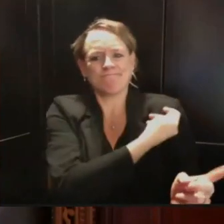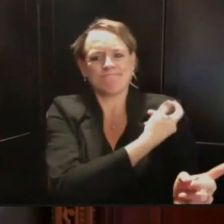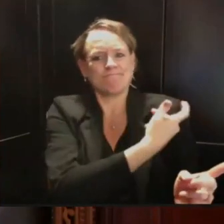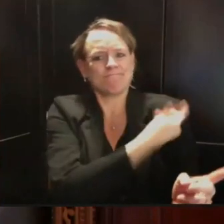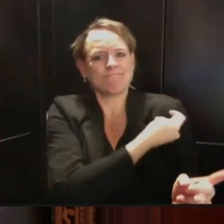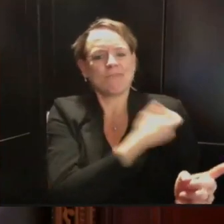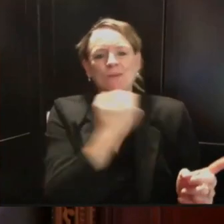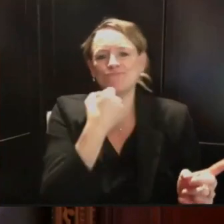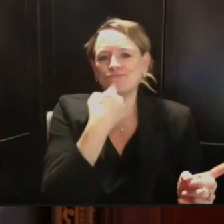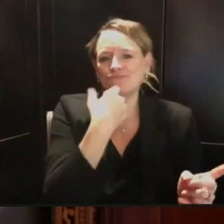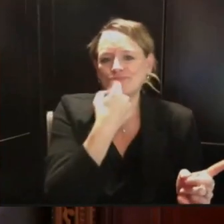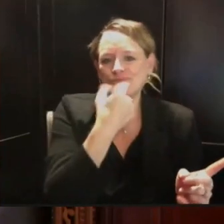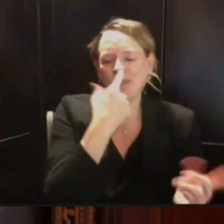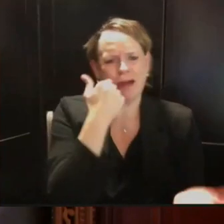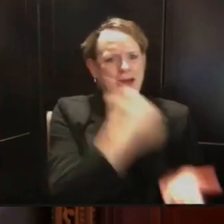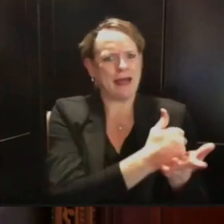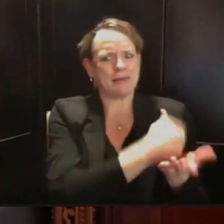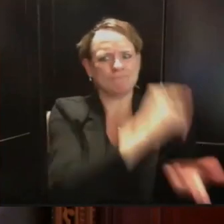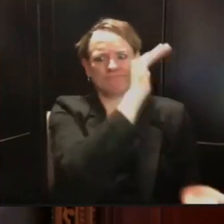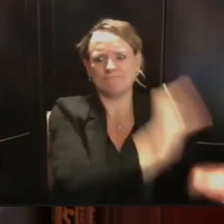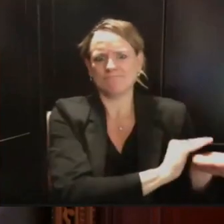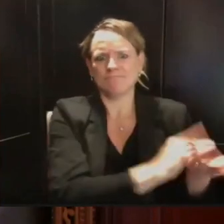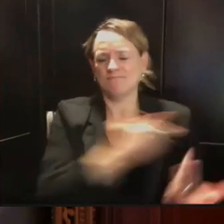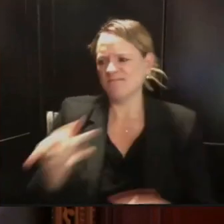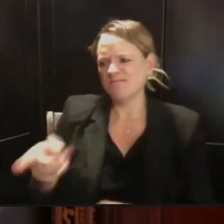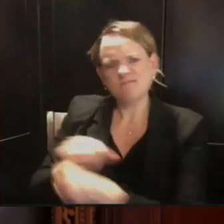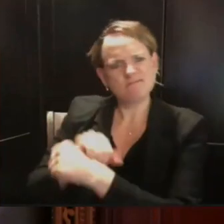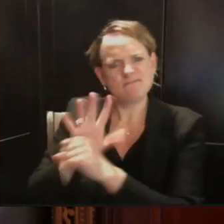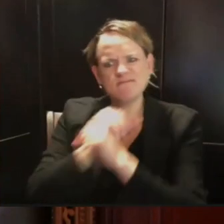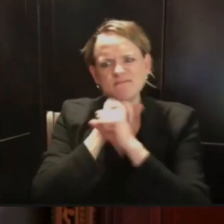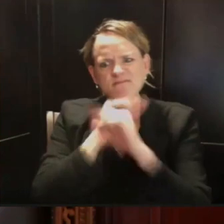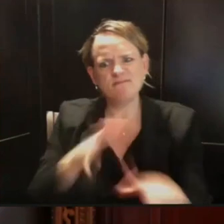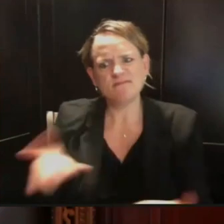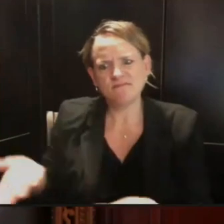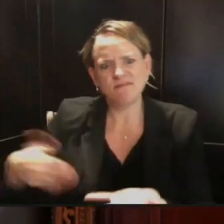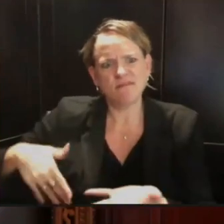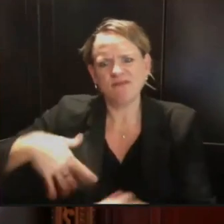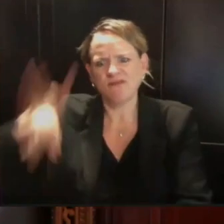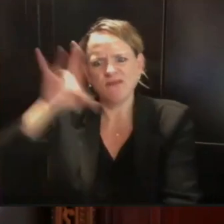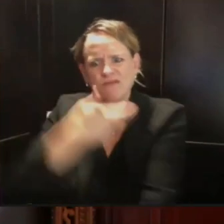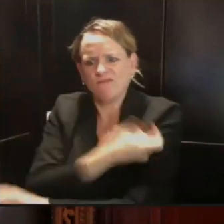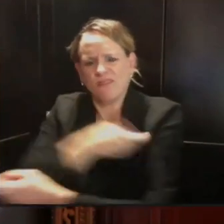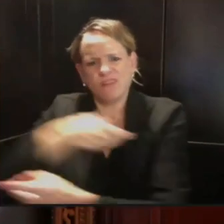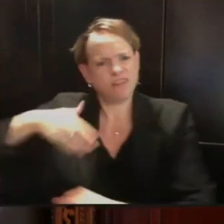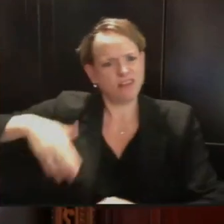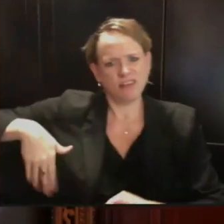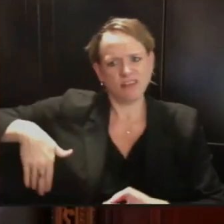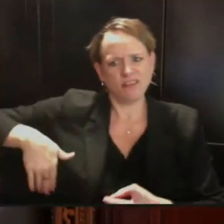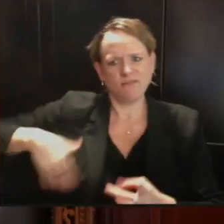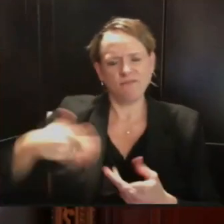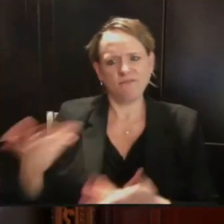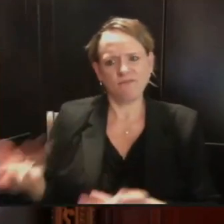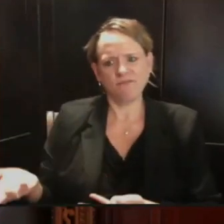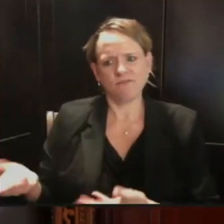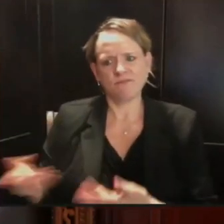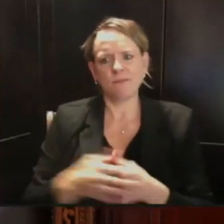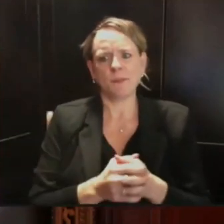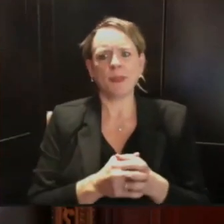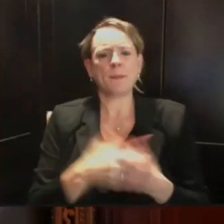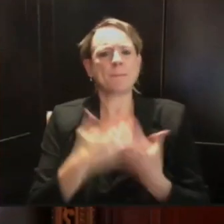we know that the evidence is accumulating that the same infection prevention strategies of handwashing and face masks and social distancing